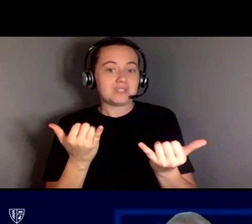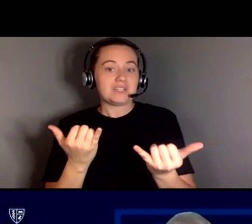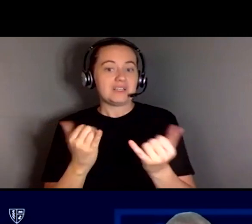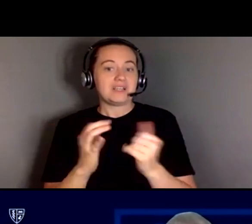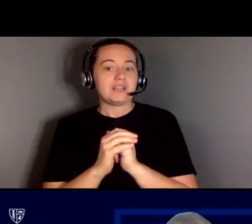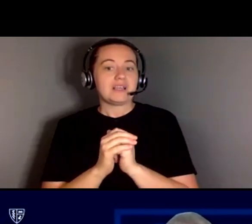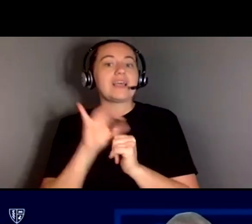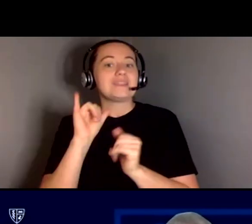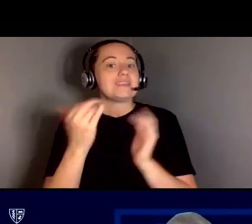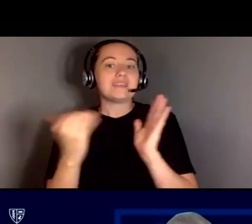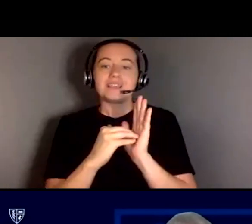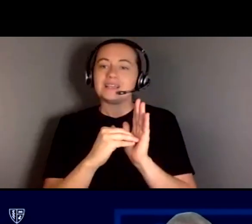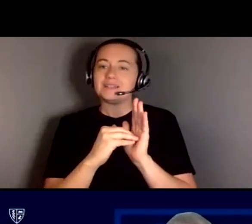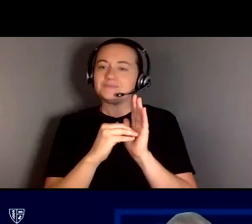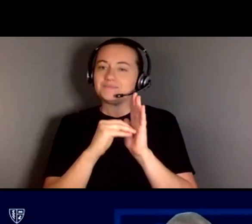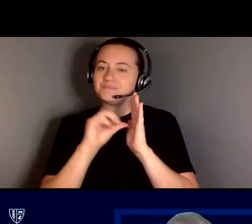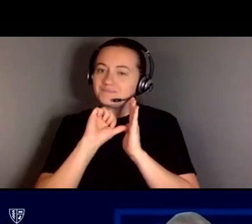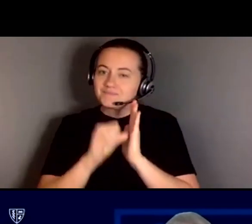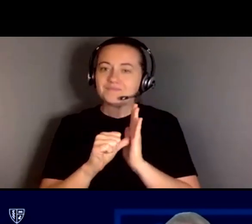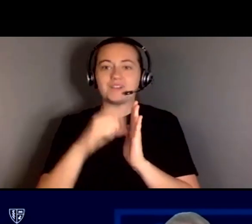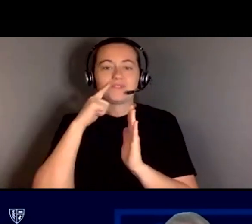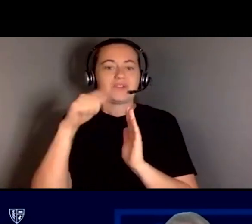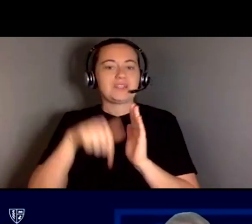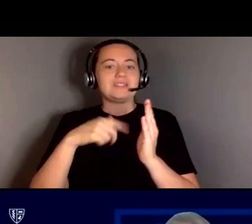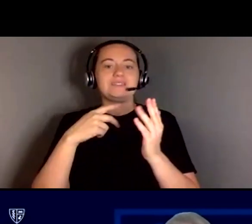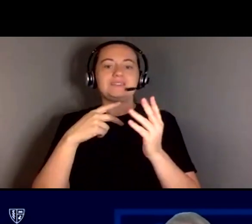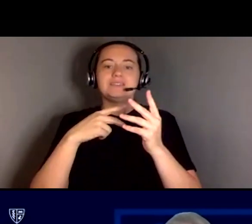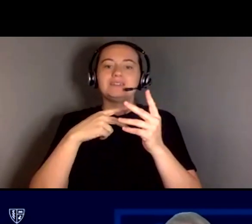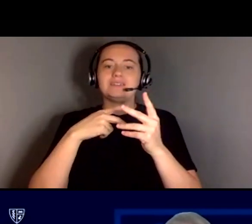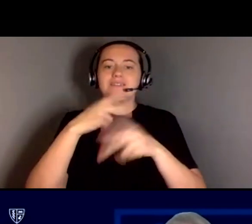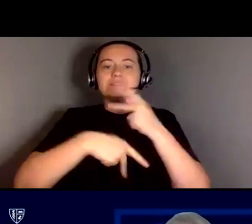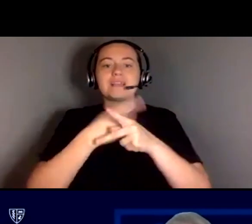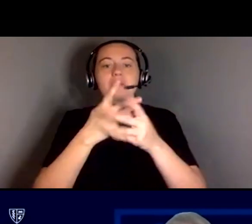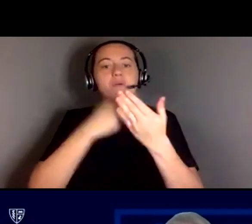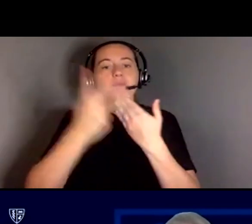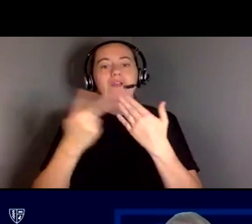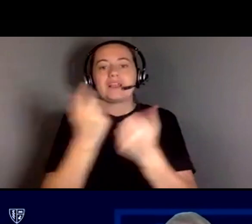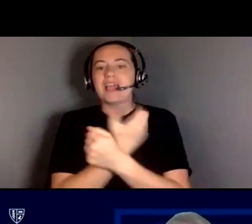again, essential for this type of program and everything that we do.